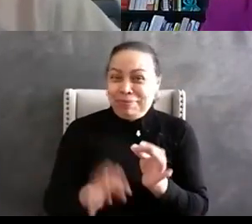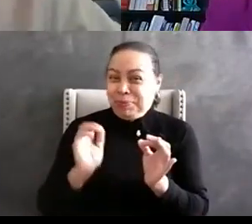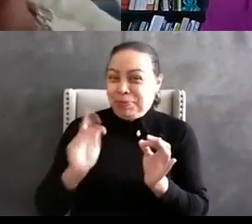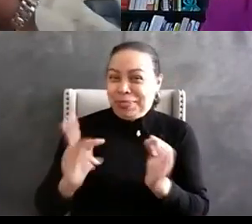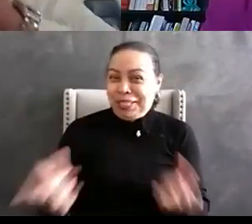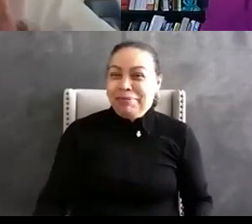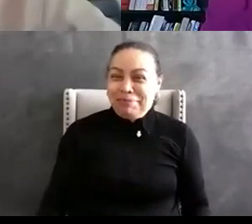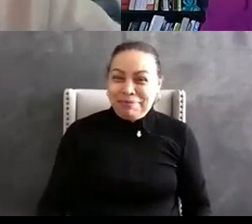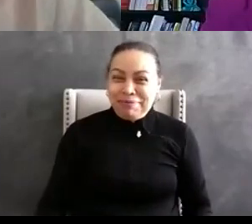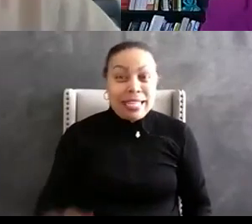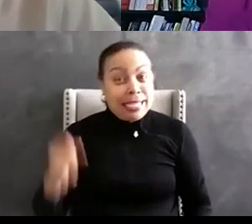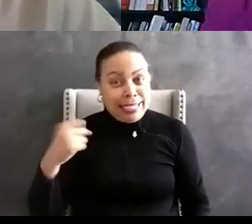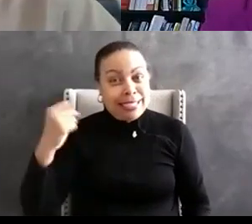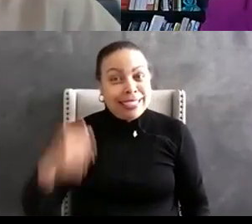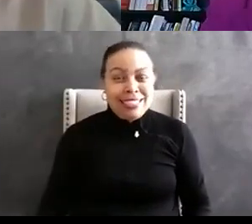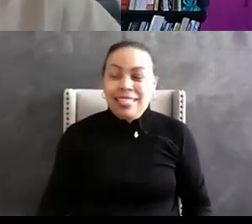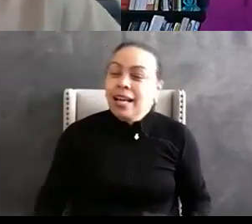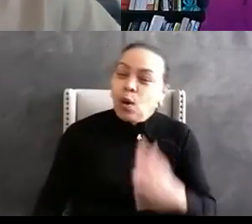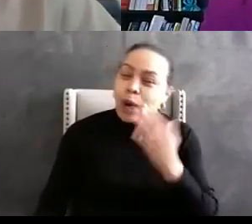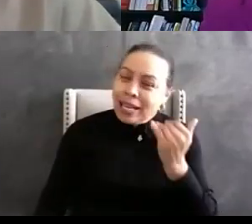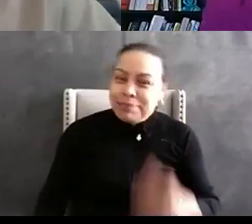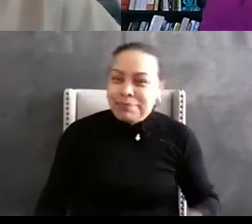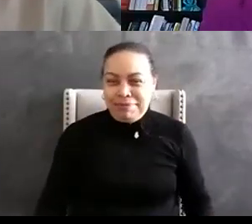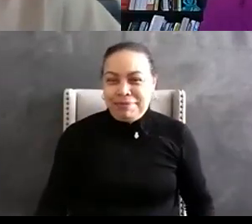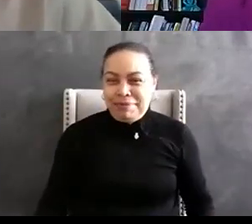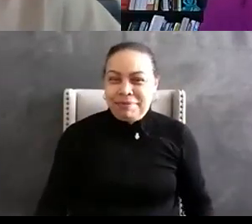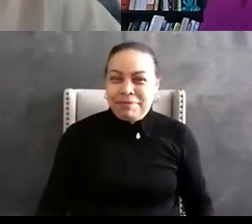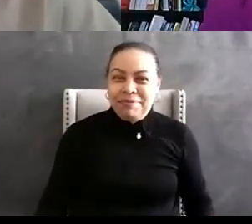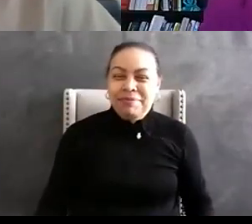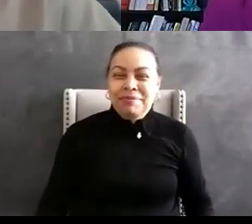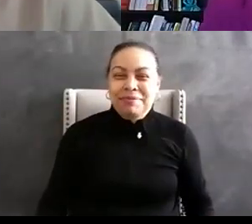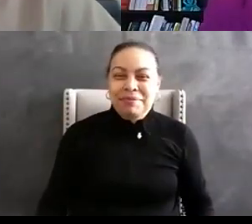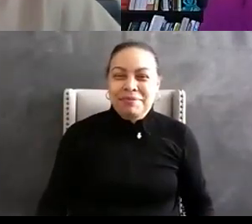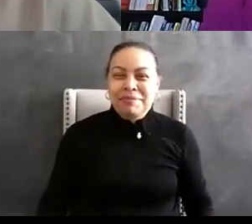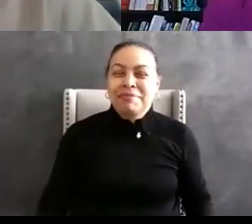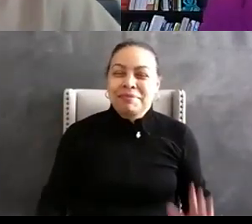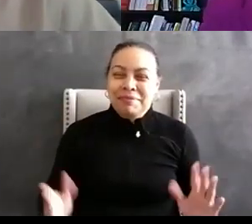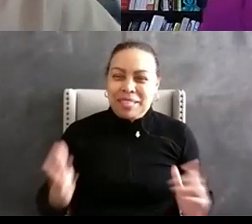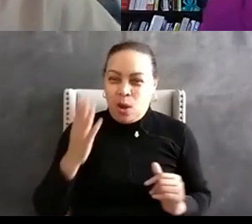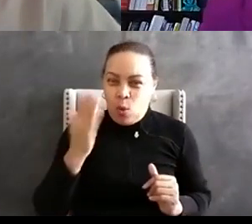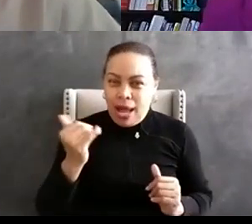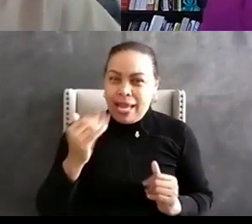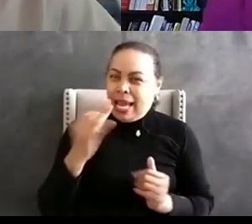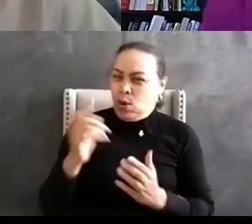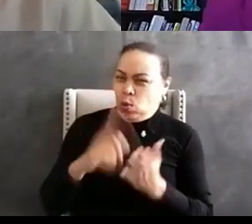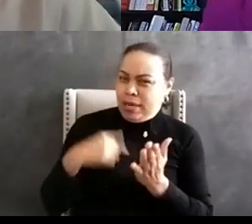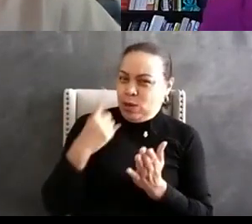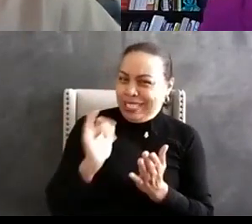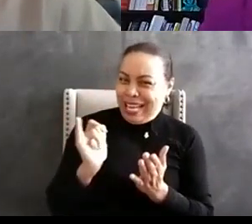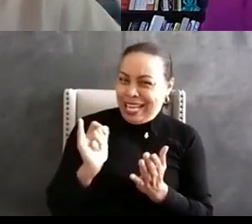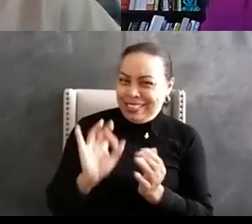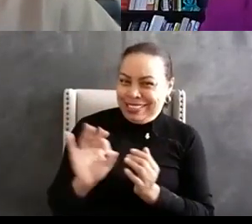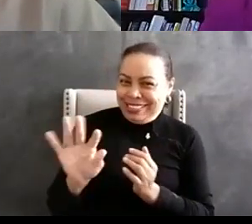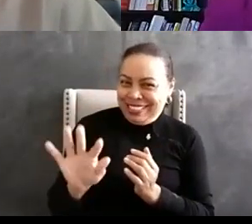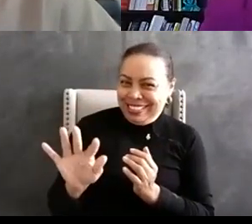if so why why and and let me go why and what would that look like I know I threw that last